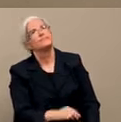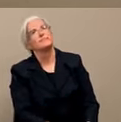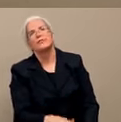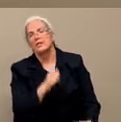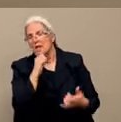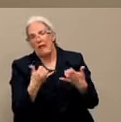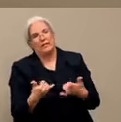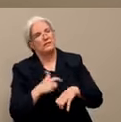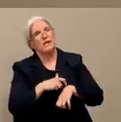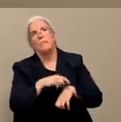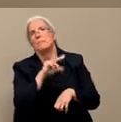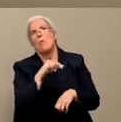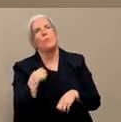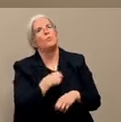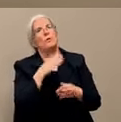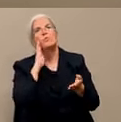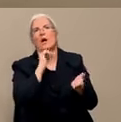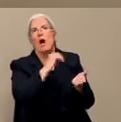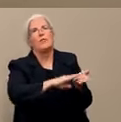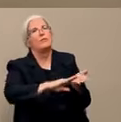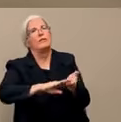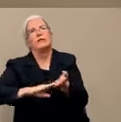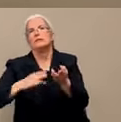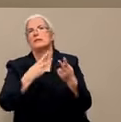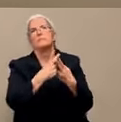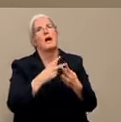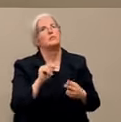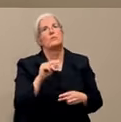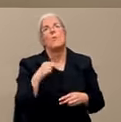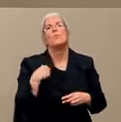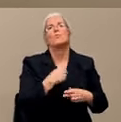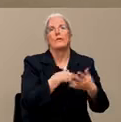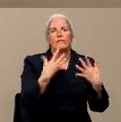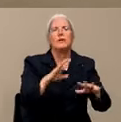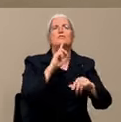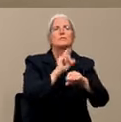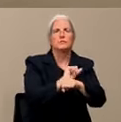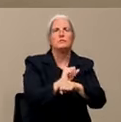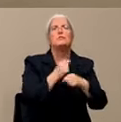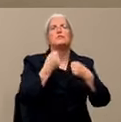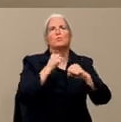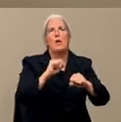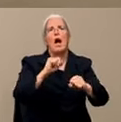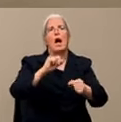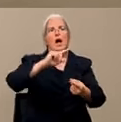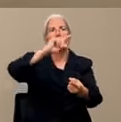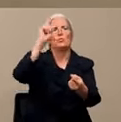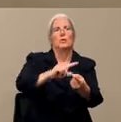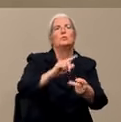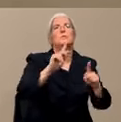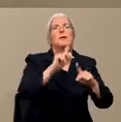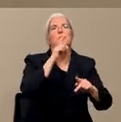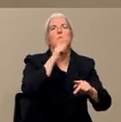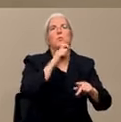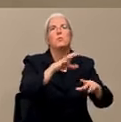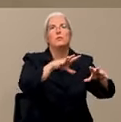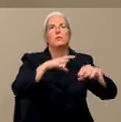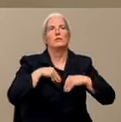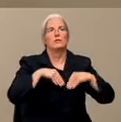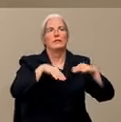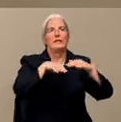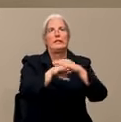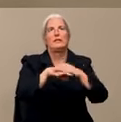We have taken steps, though, both to reduce our intake and to also protect the inmates that are in our custody.